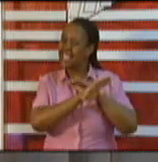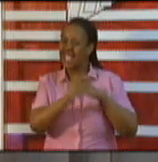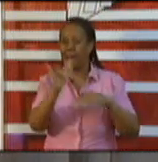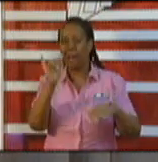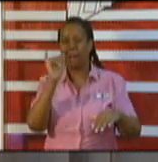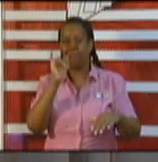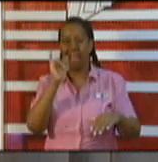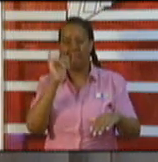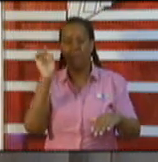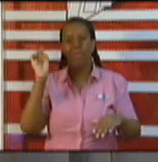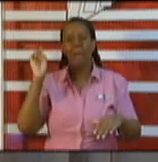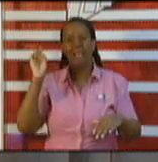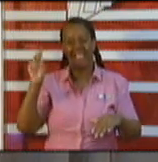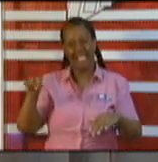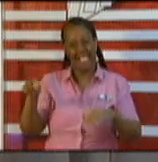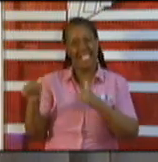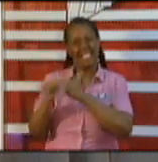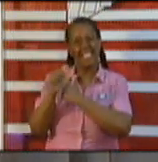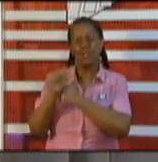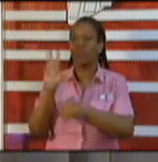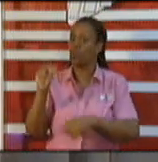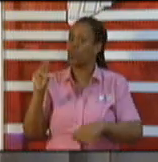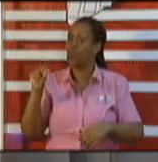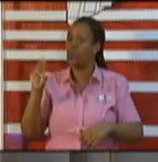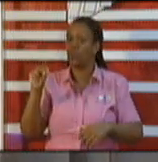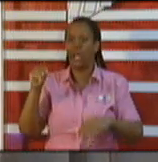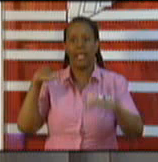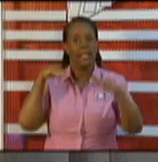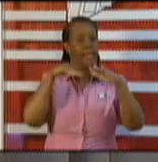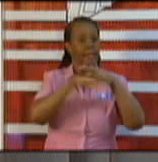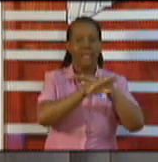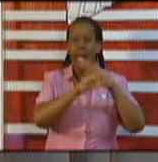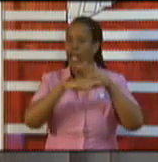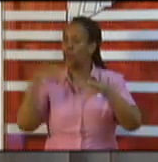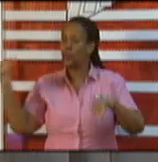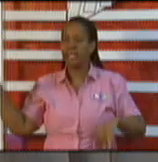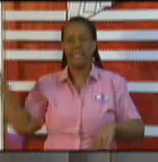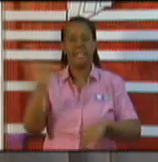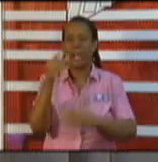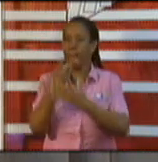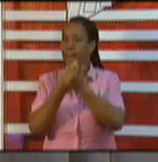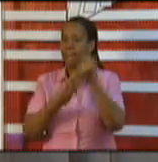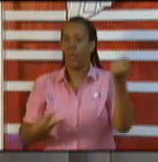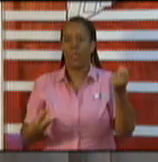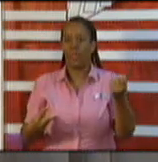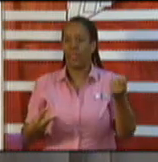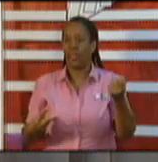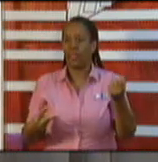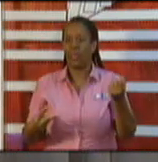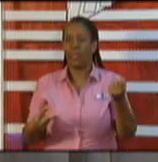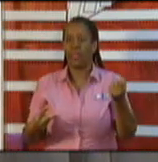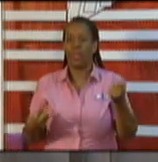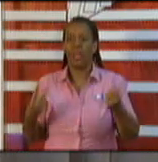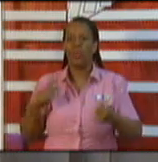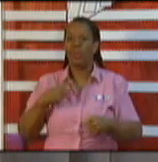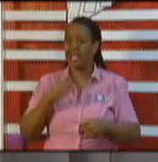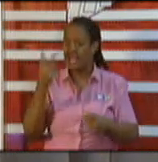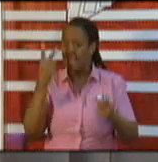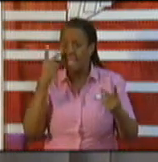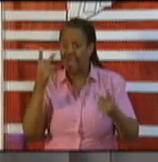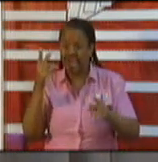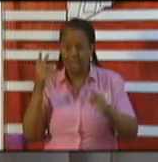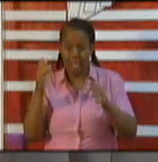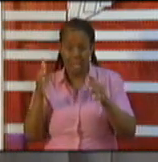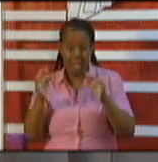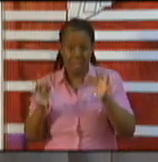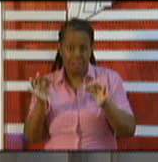what we're seeing we see you the bar owner and operators being the source we see that if we close the bar then it will